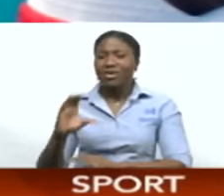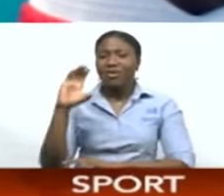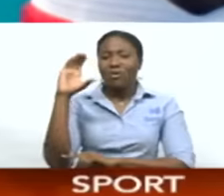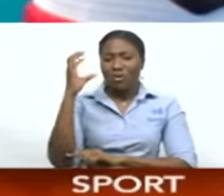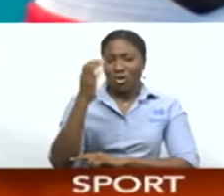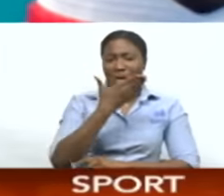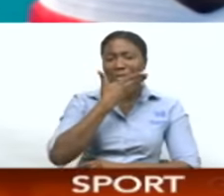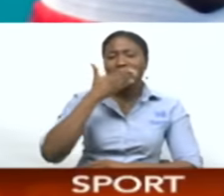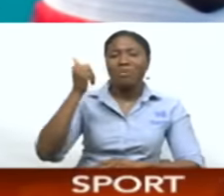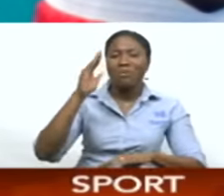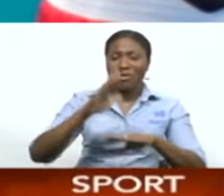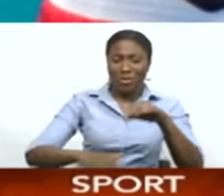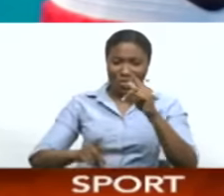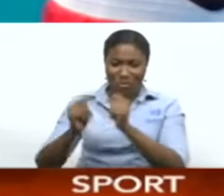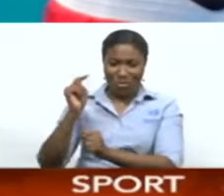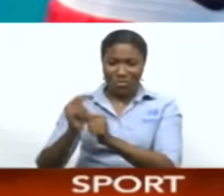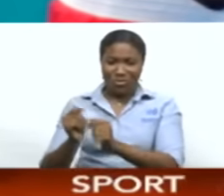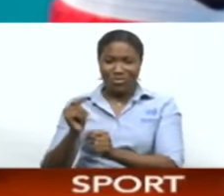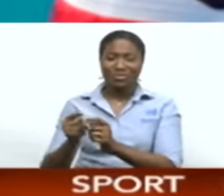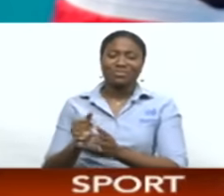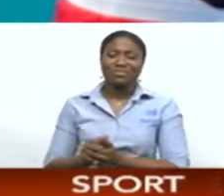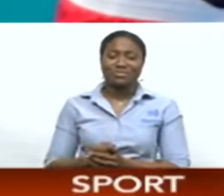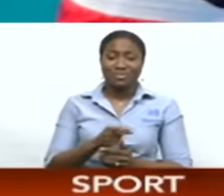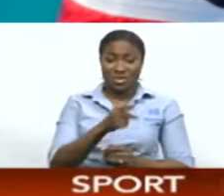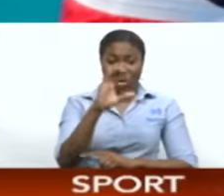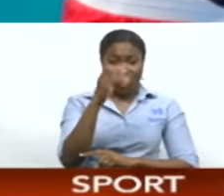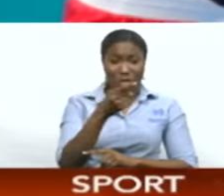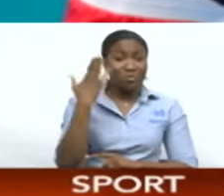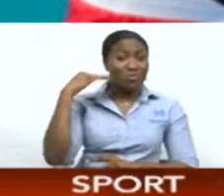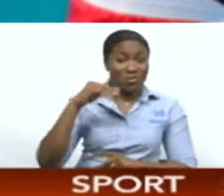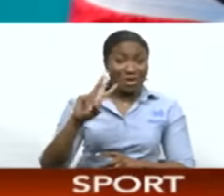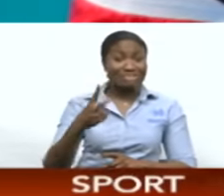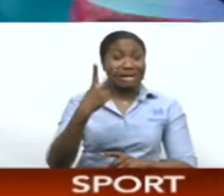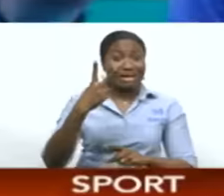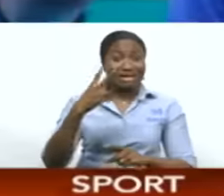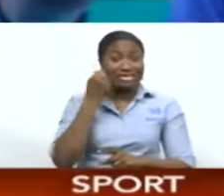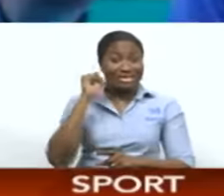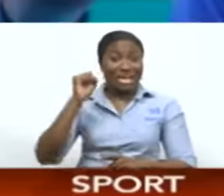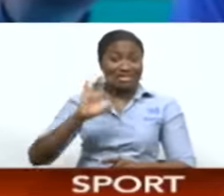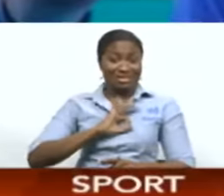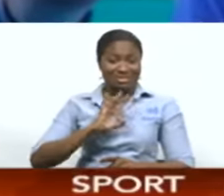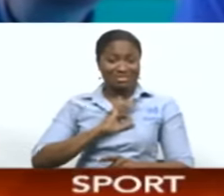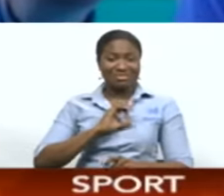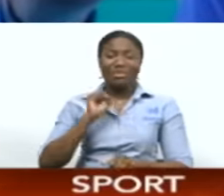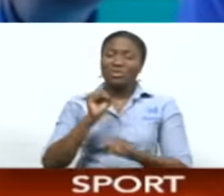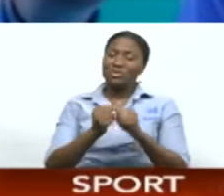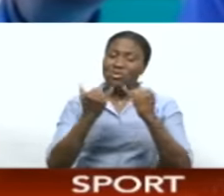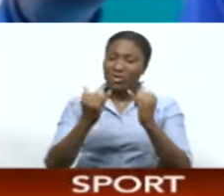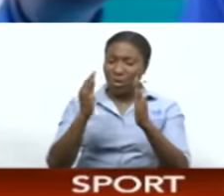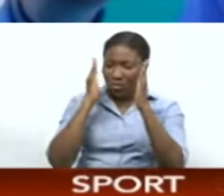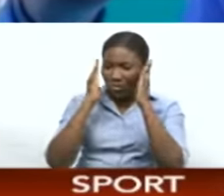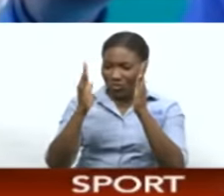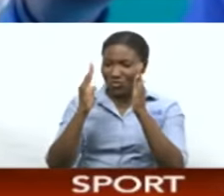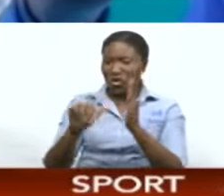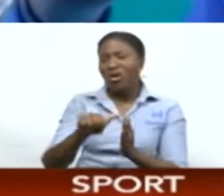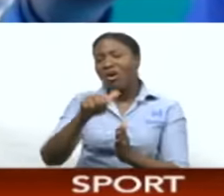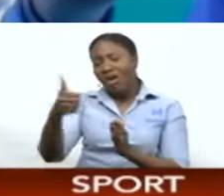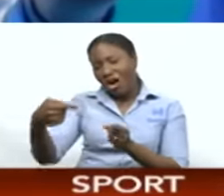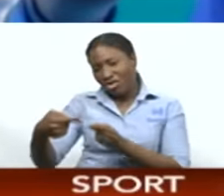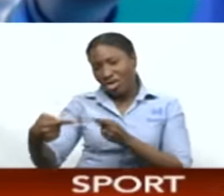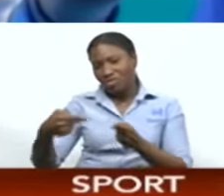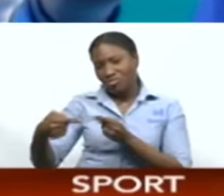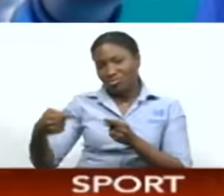Christian Salcedo, the 2019 Pan American silver medalist. Paul will now switch focus to the World Qualification Tournament